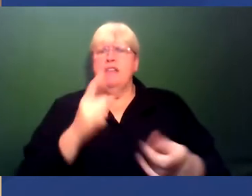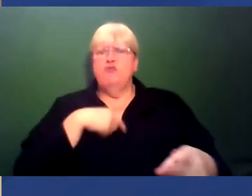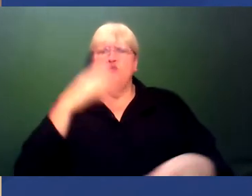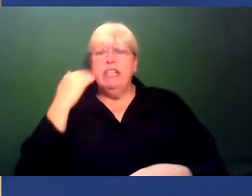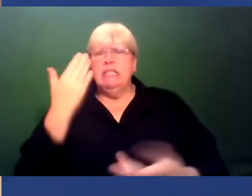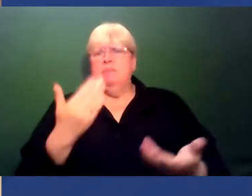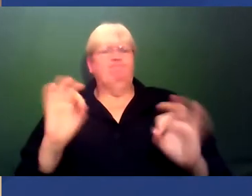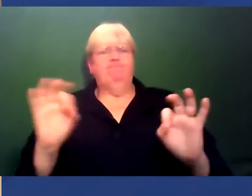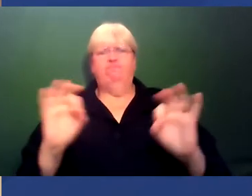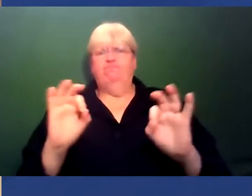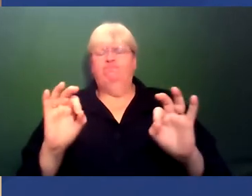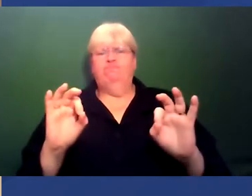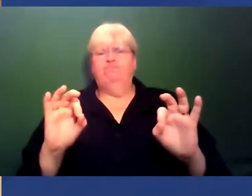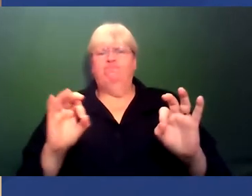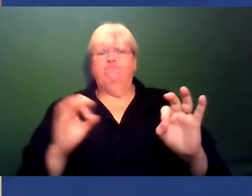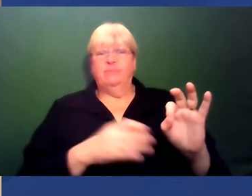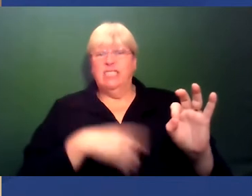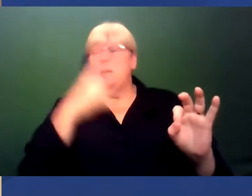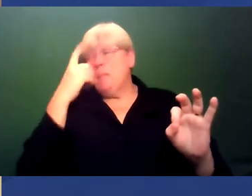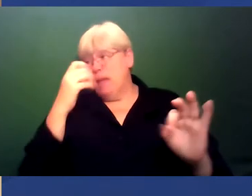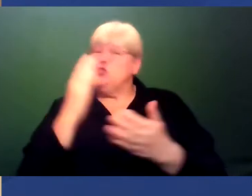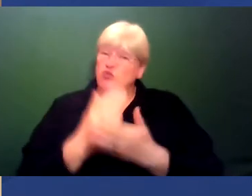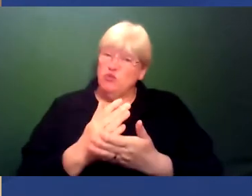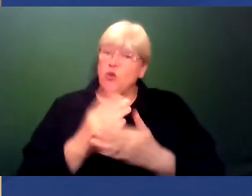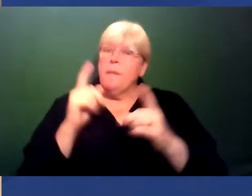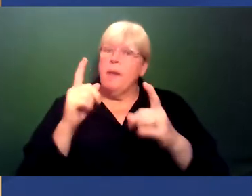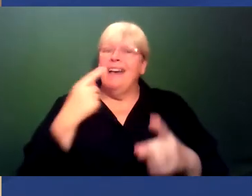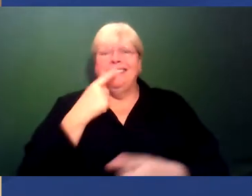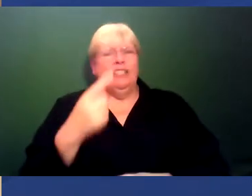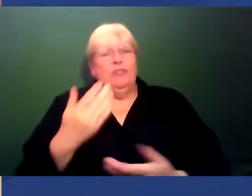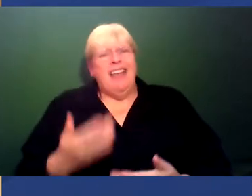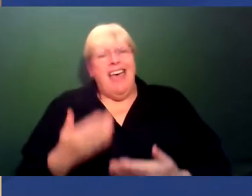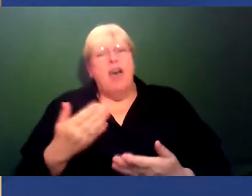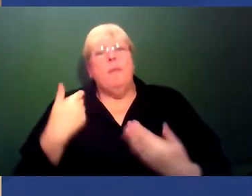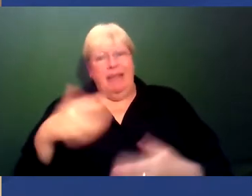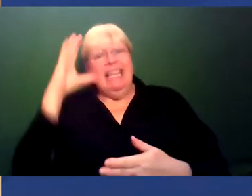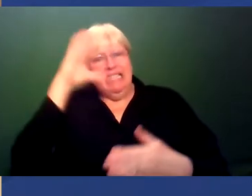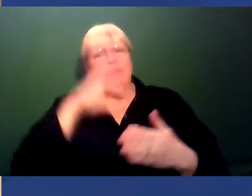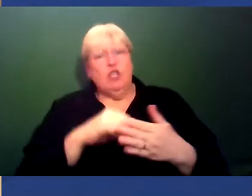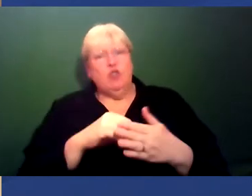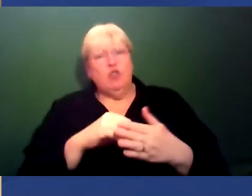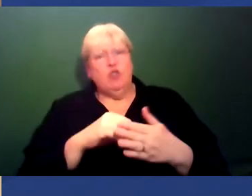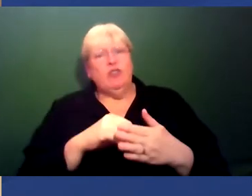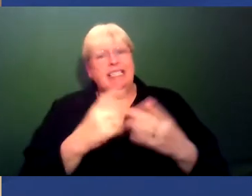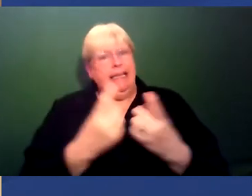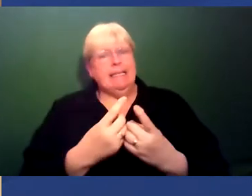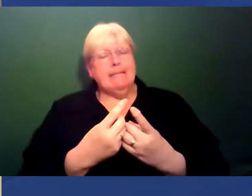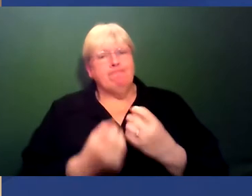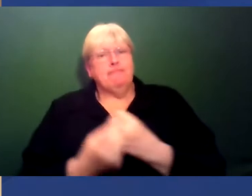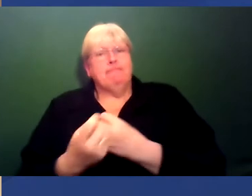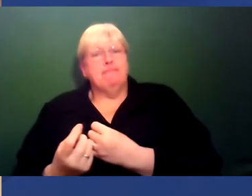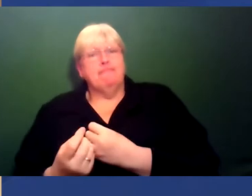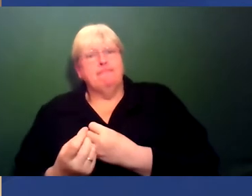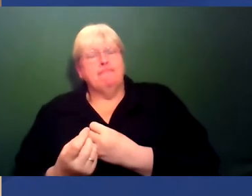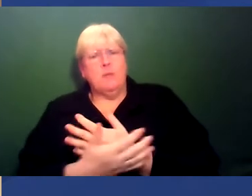And, you know, to some measure that might be true. But I'm telling you now that I have experienced things. There's also lots of